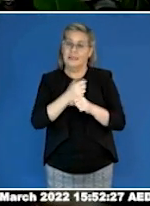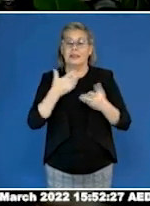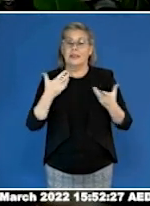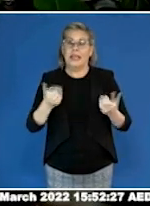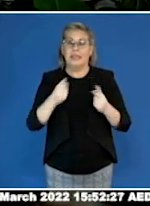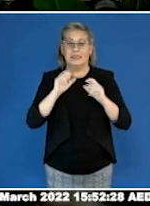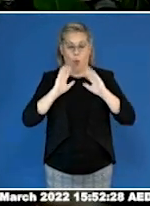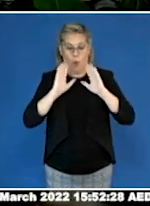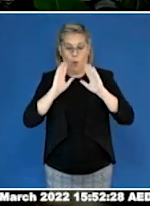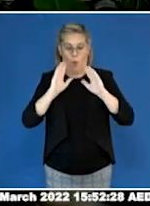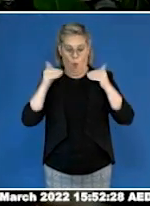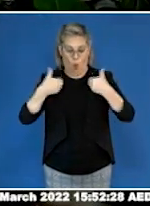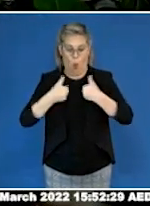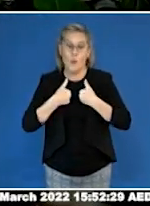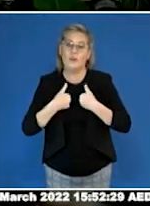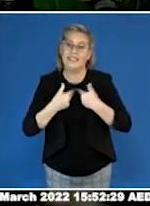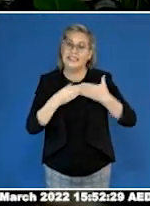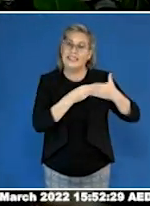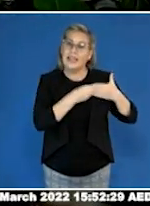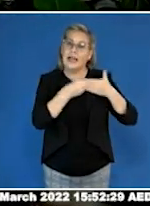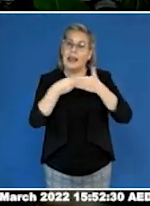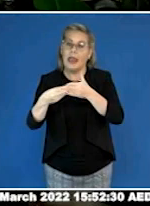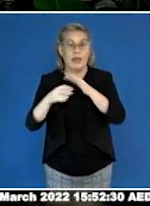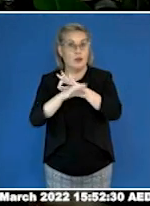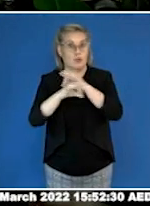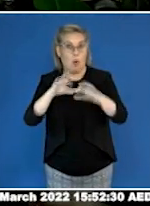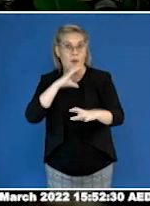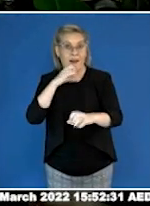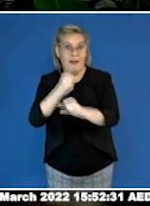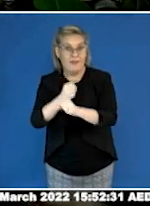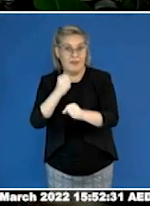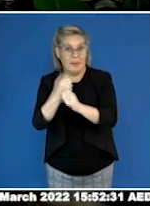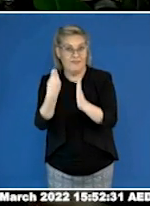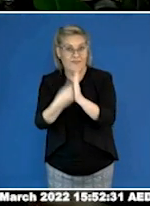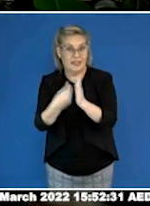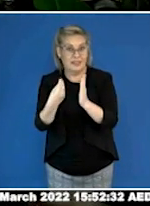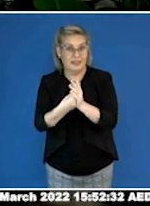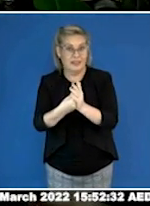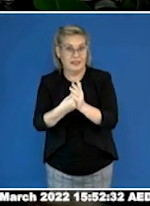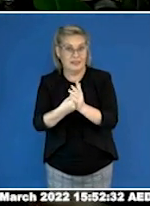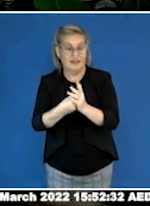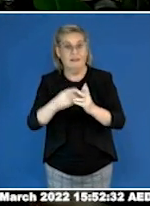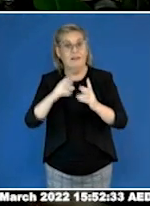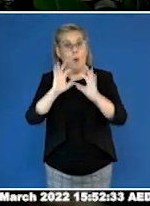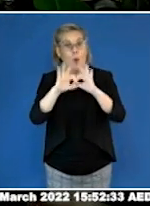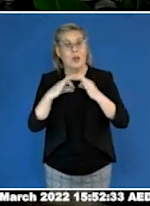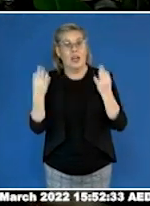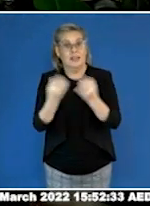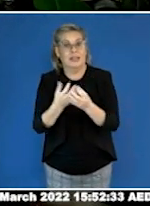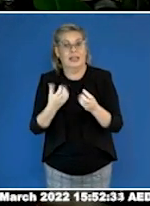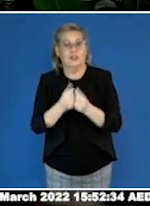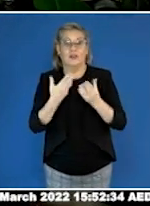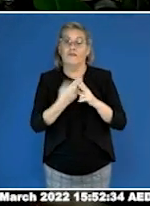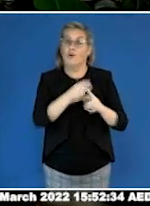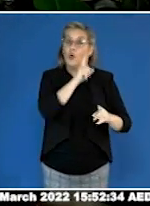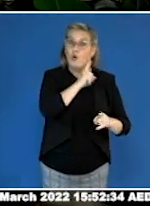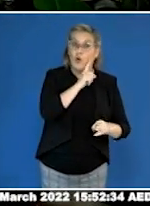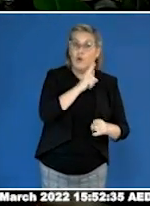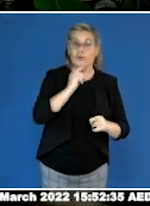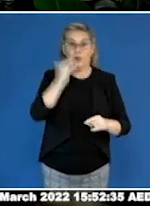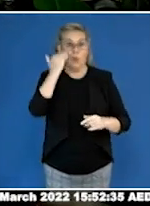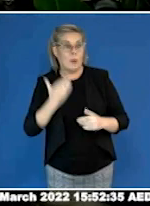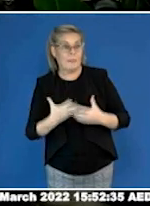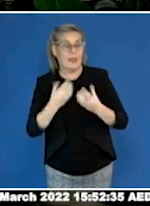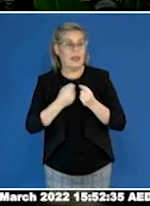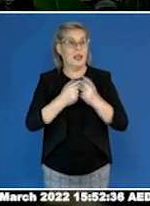learning and promotion of autistic pride for autistic girls, women and gender diverse individuals. We also have a really strong